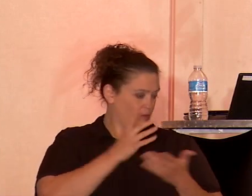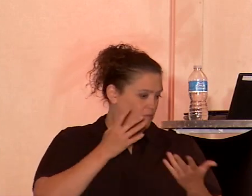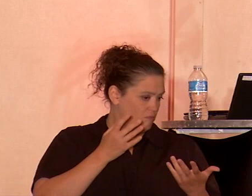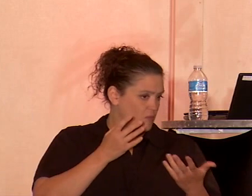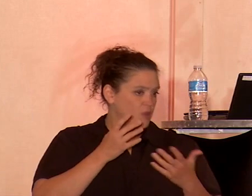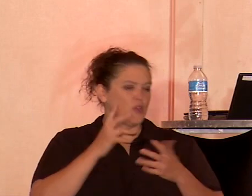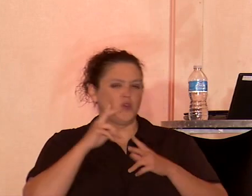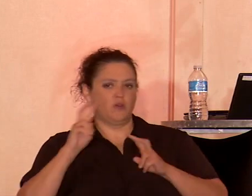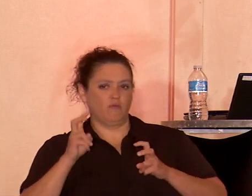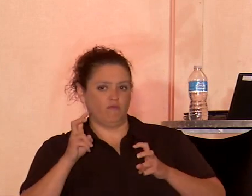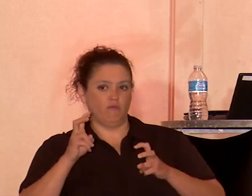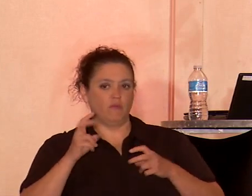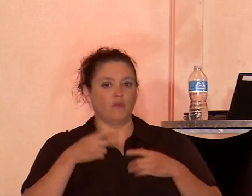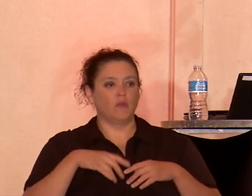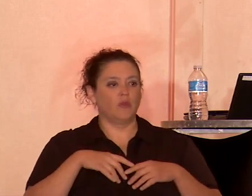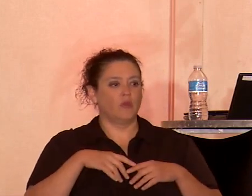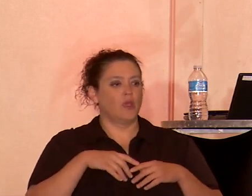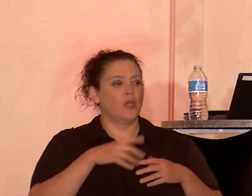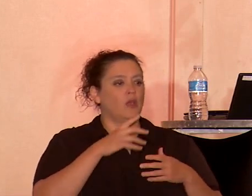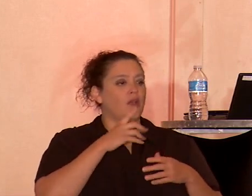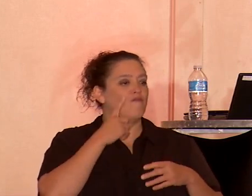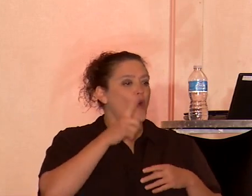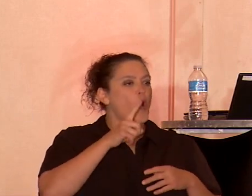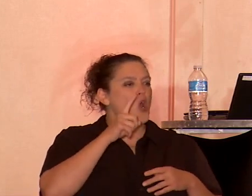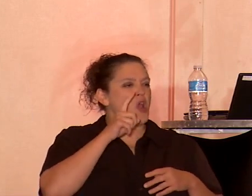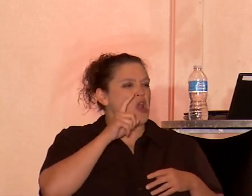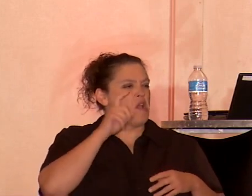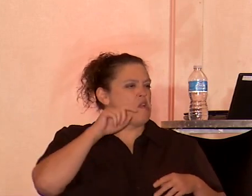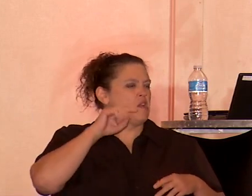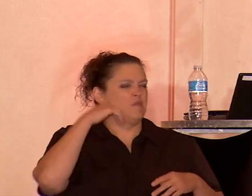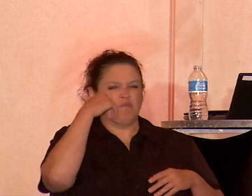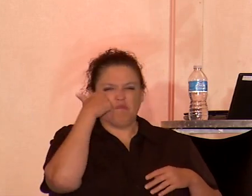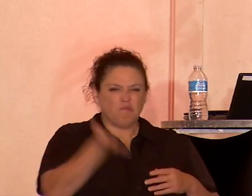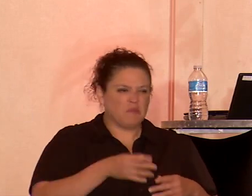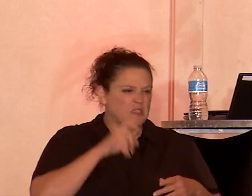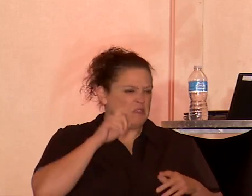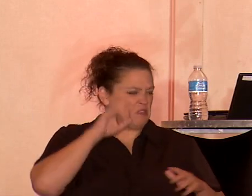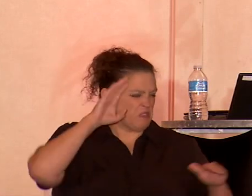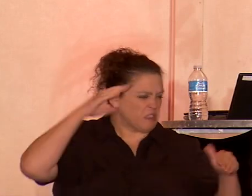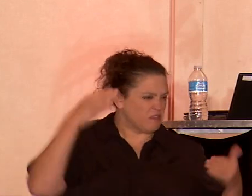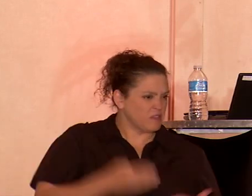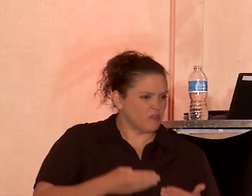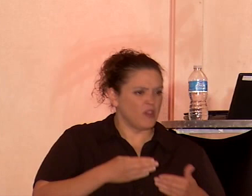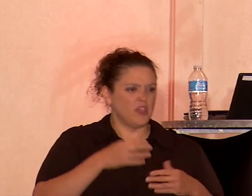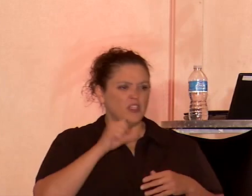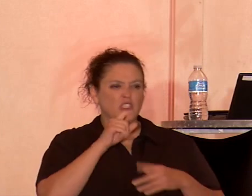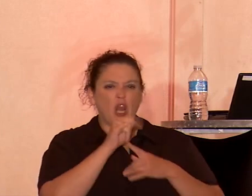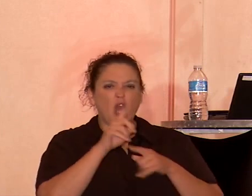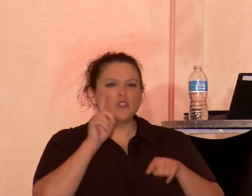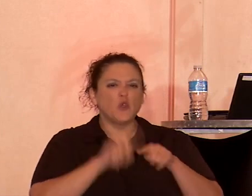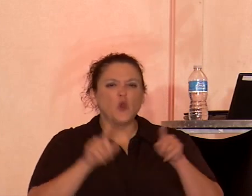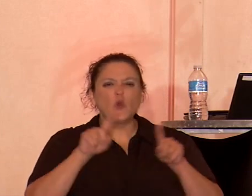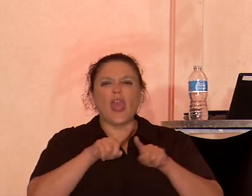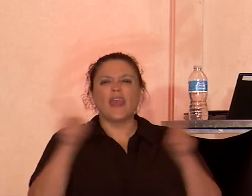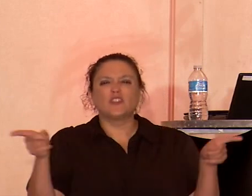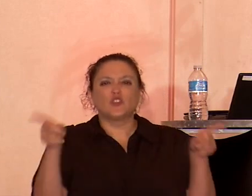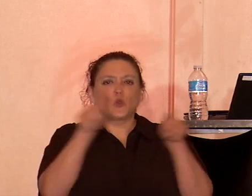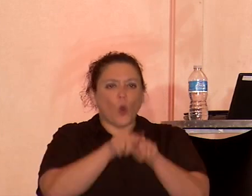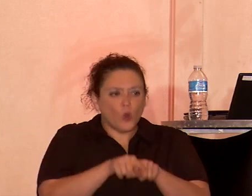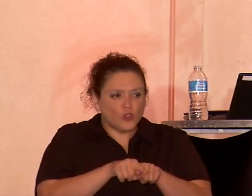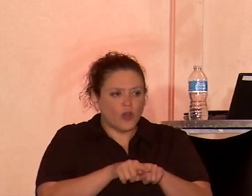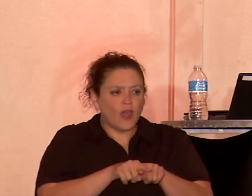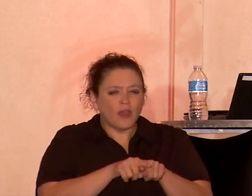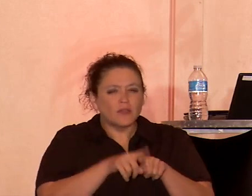Coulter, sex-praised sluts who cannot keep their legs closed, black women's